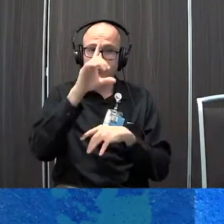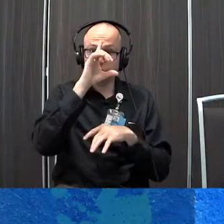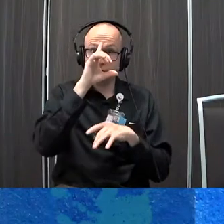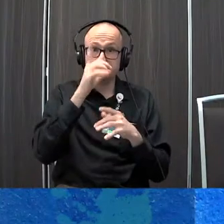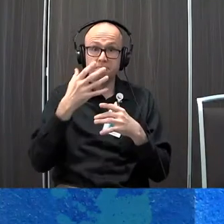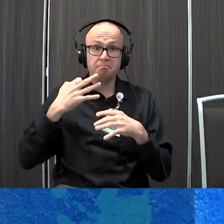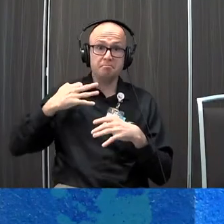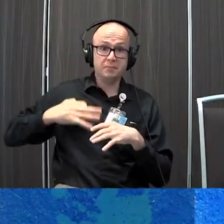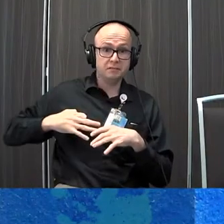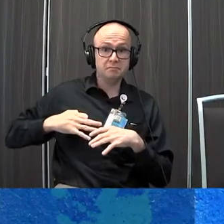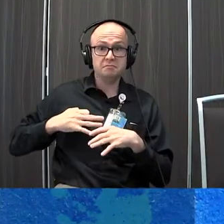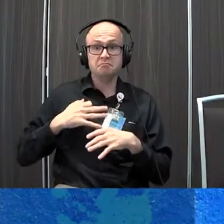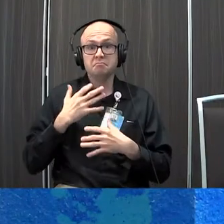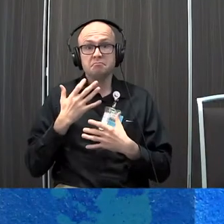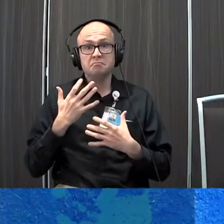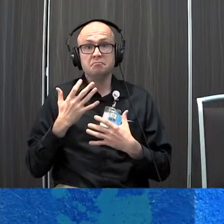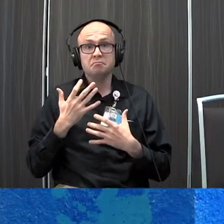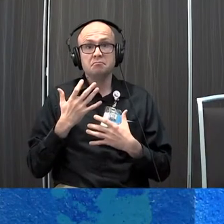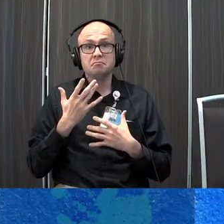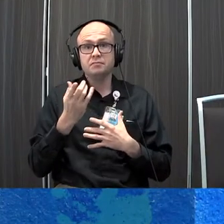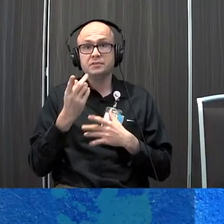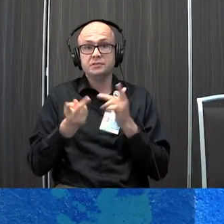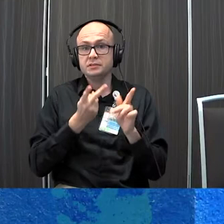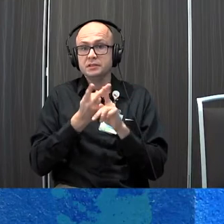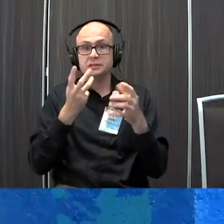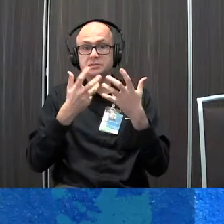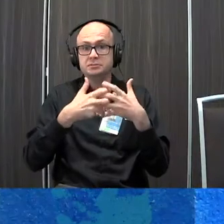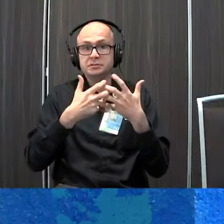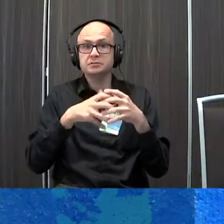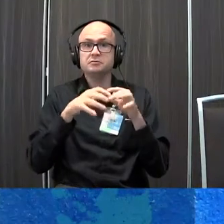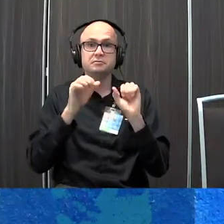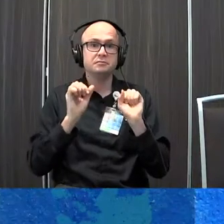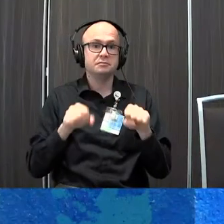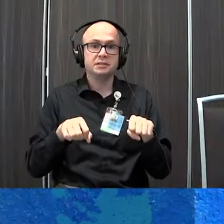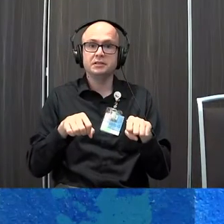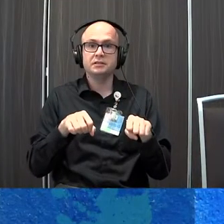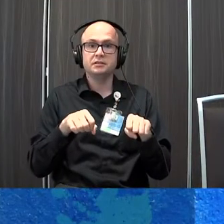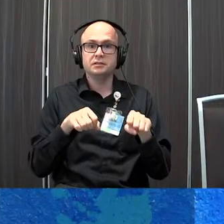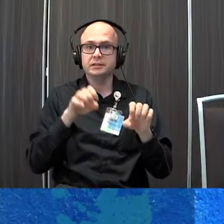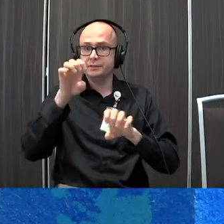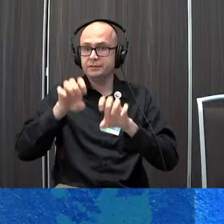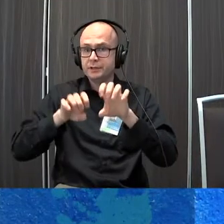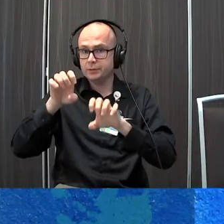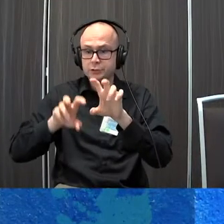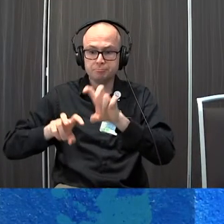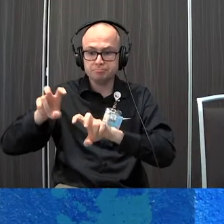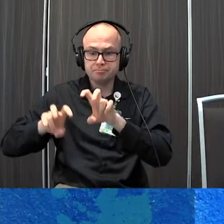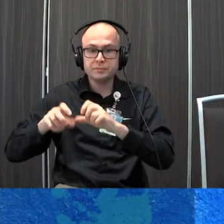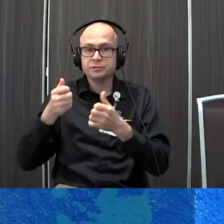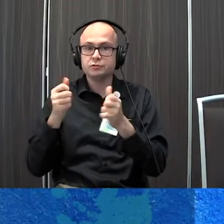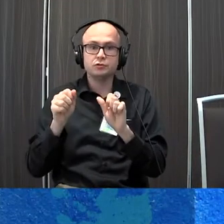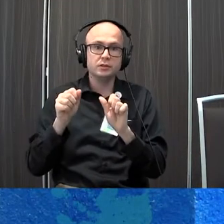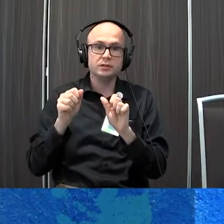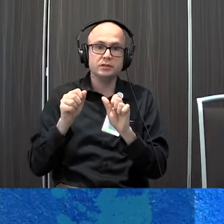might benefit from one of these types of devices they could come for an evaluation to trial